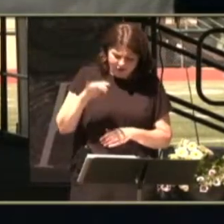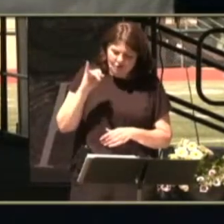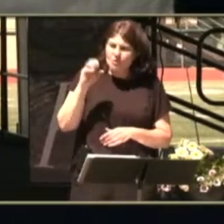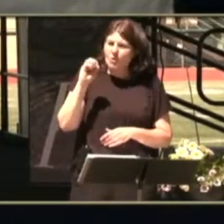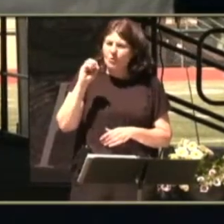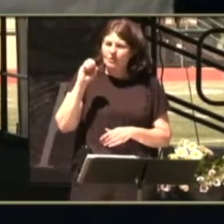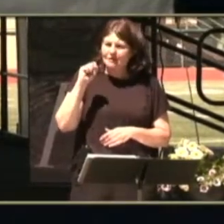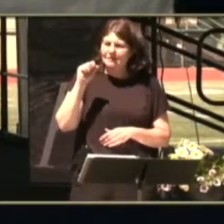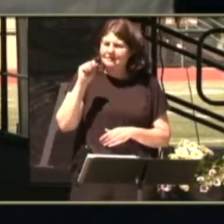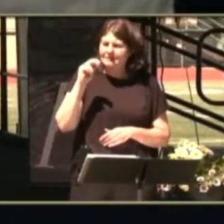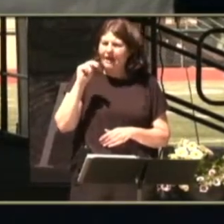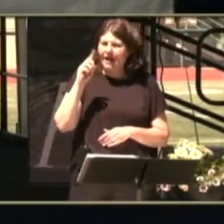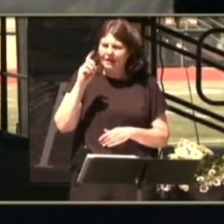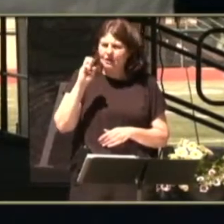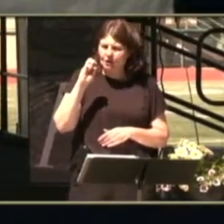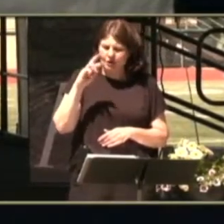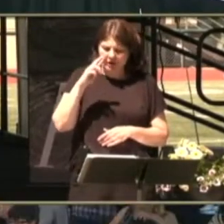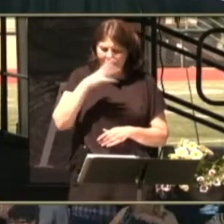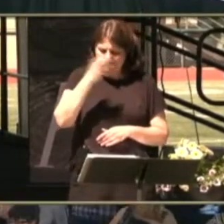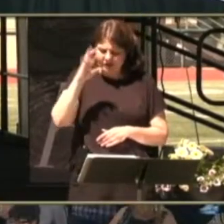please lead us in the land acknowledgement?